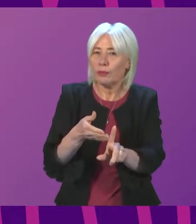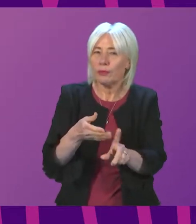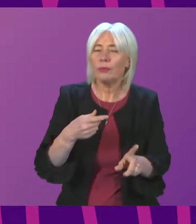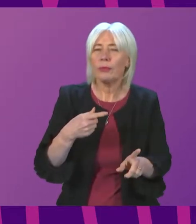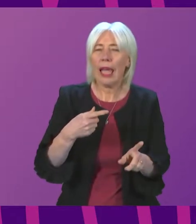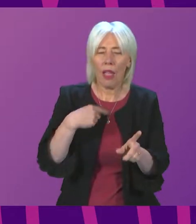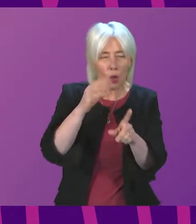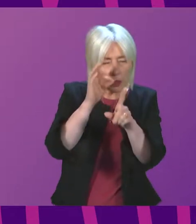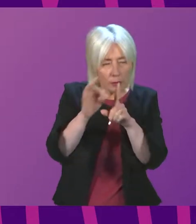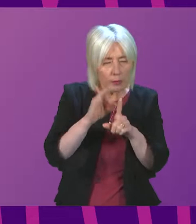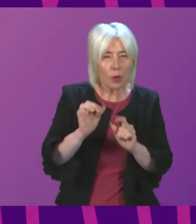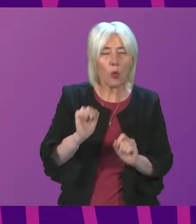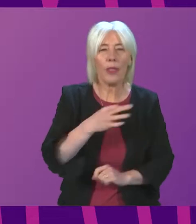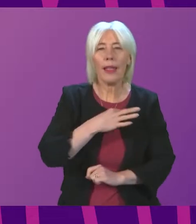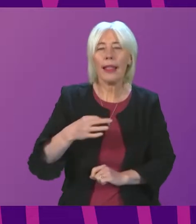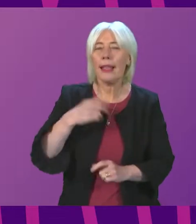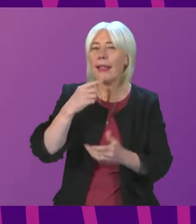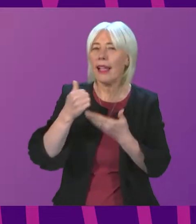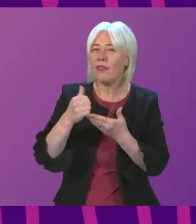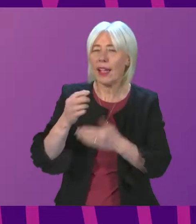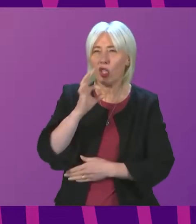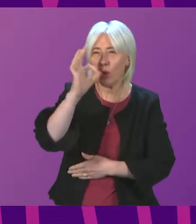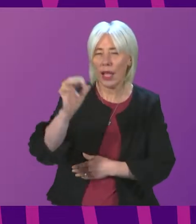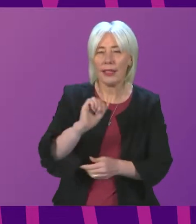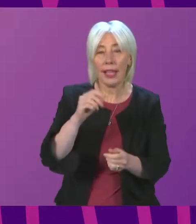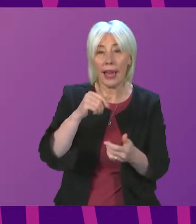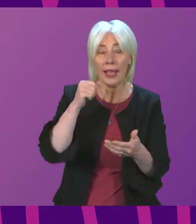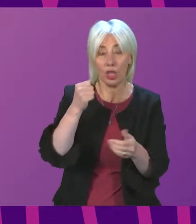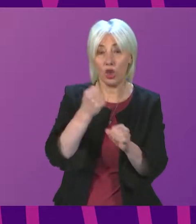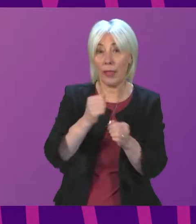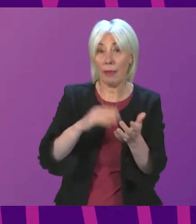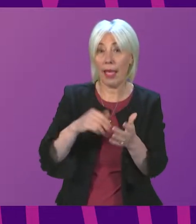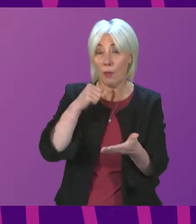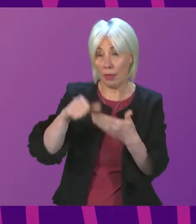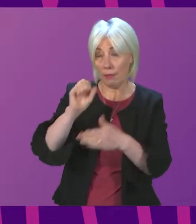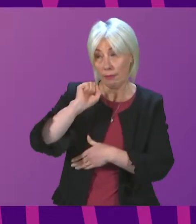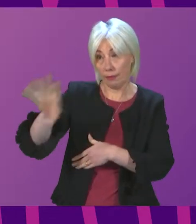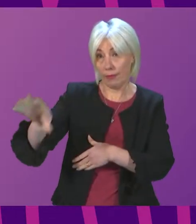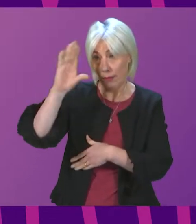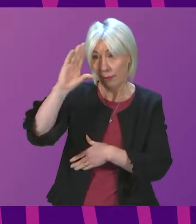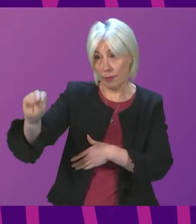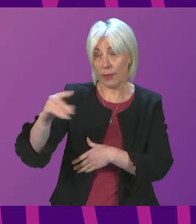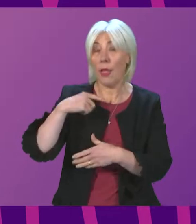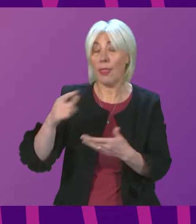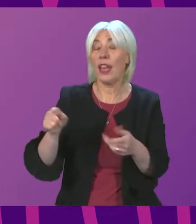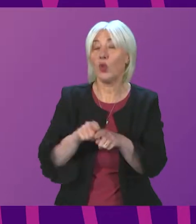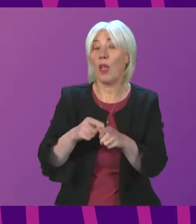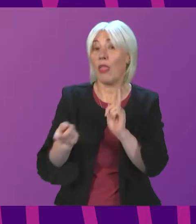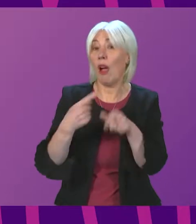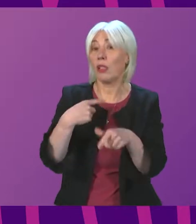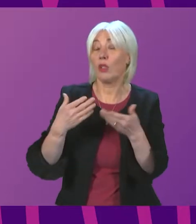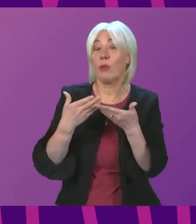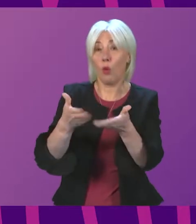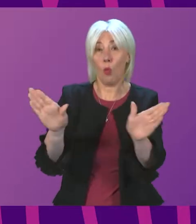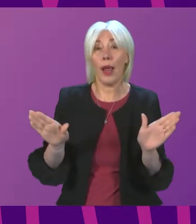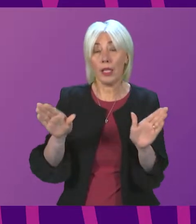discuss the particular point with clinical advisers and write to Jillian Mackay and make the answer to this more widely available as